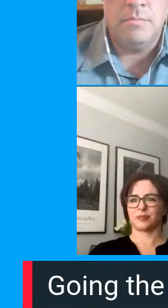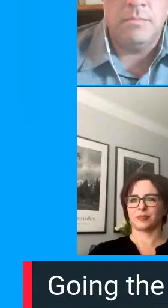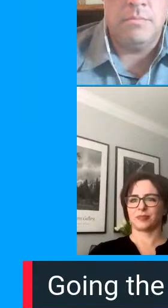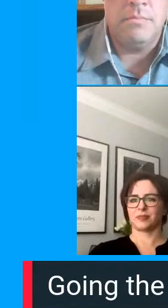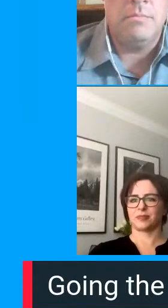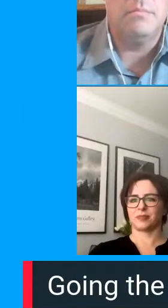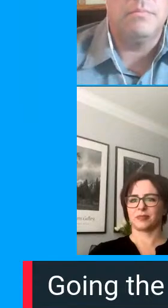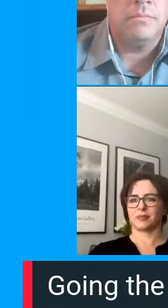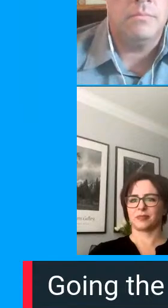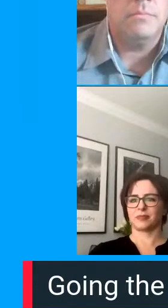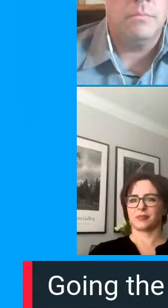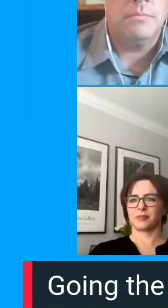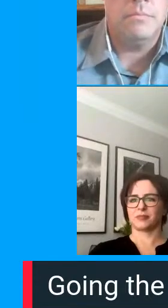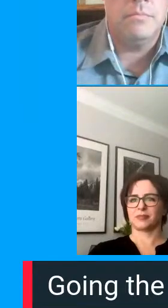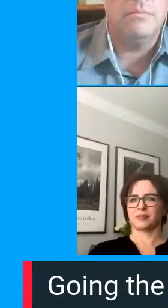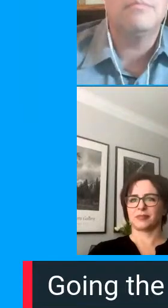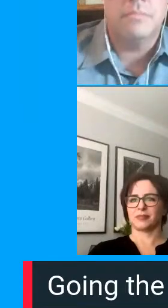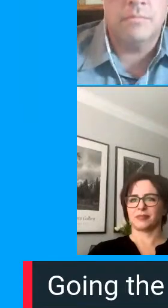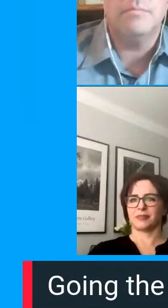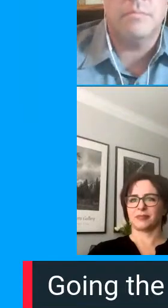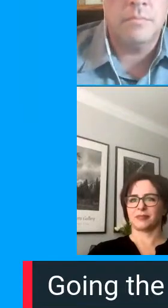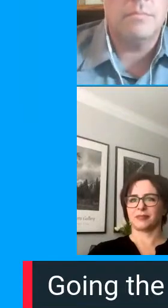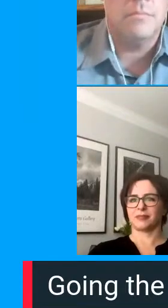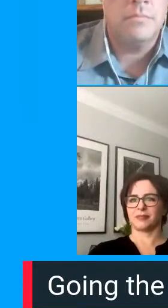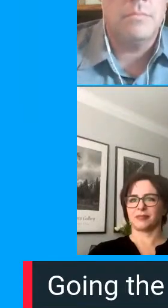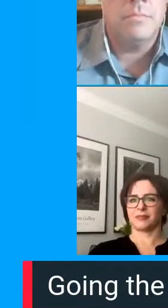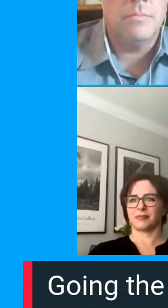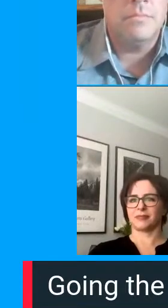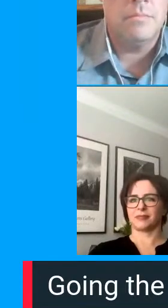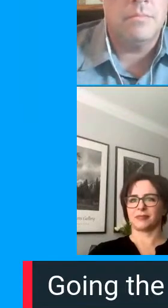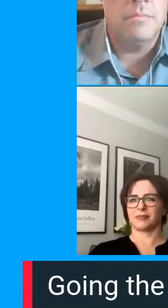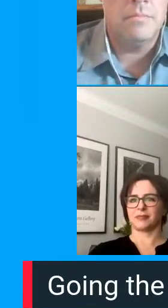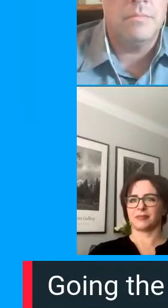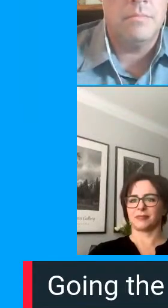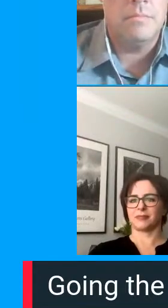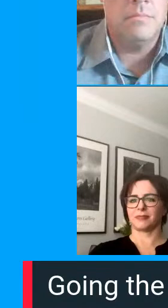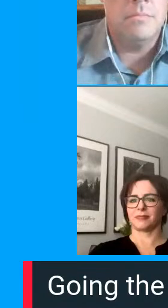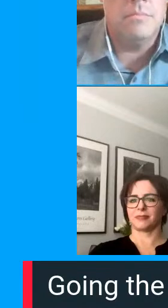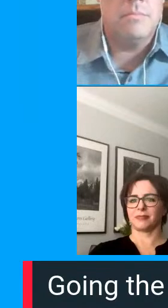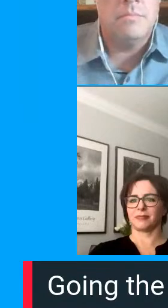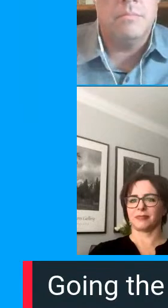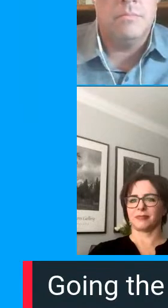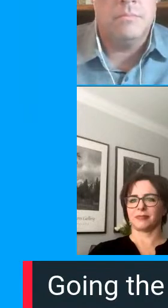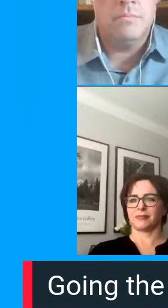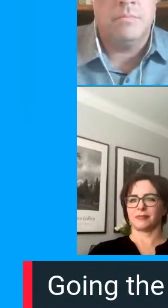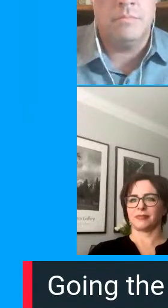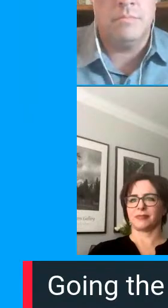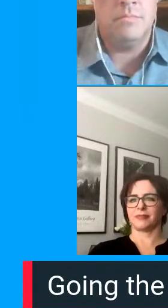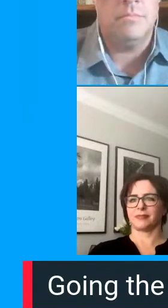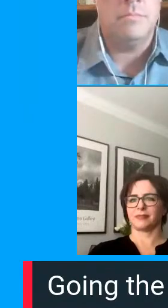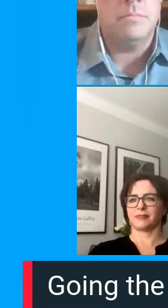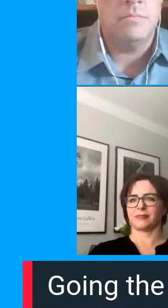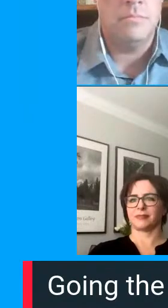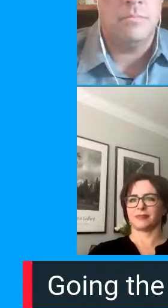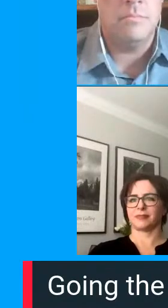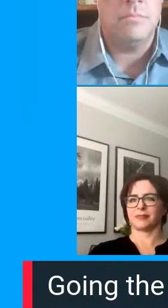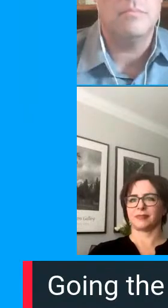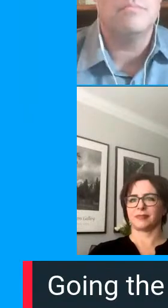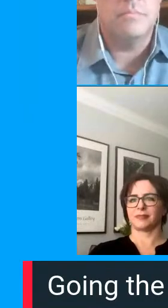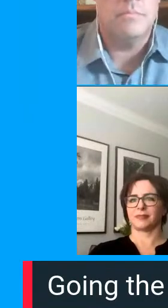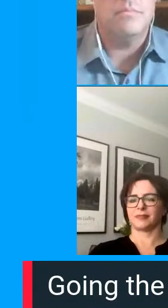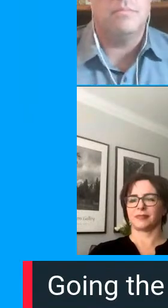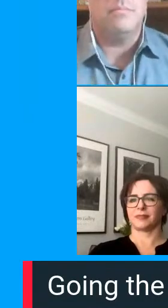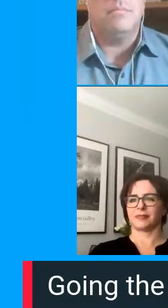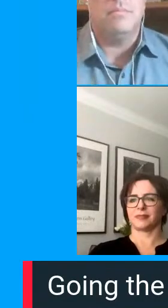dina dina is here signing for us this evening so dina thank you and on the other end of the computer is ray kramer who